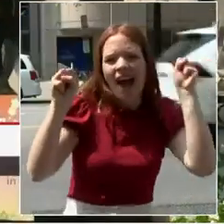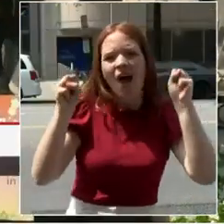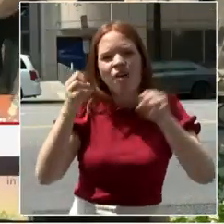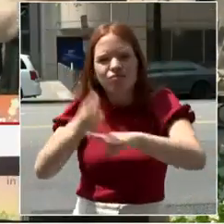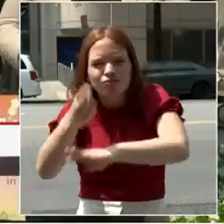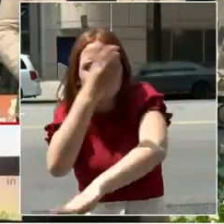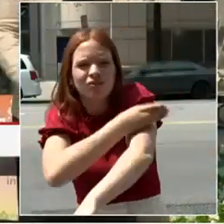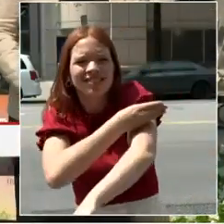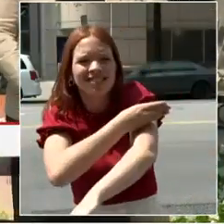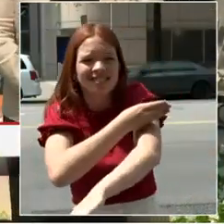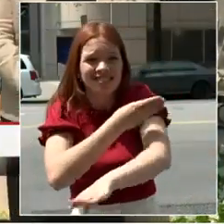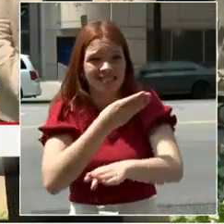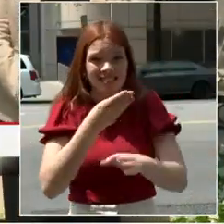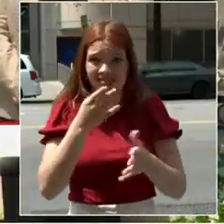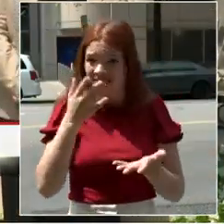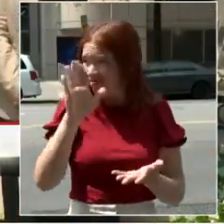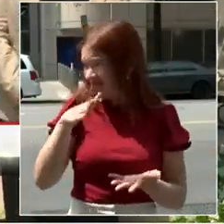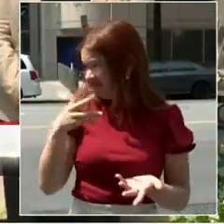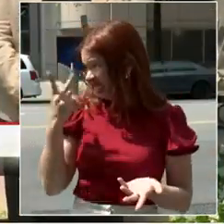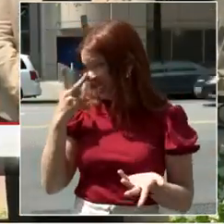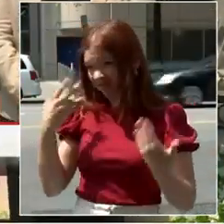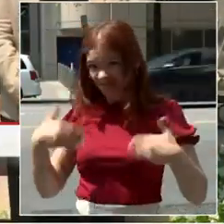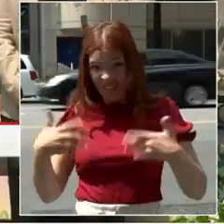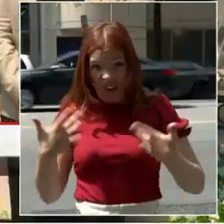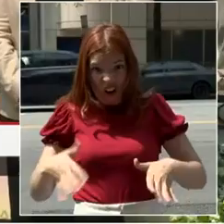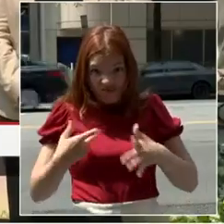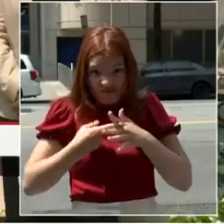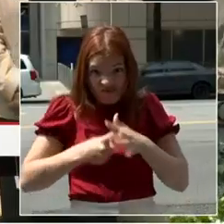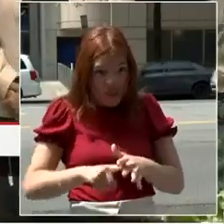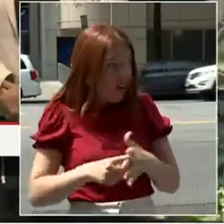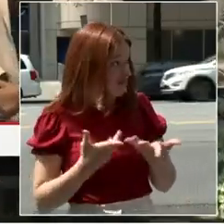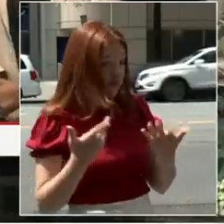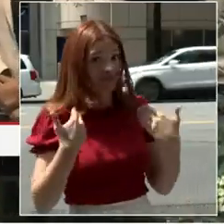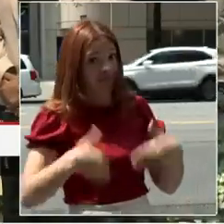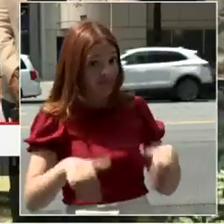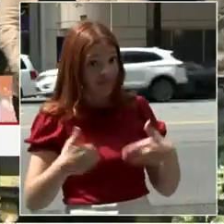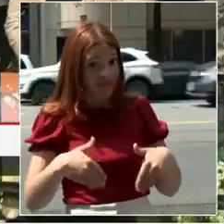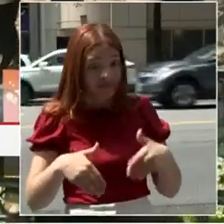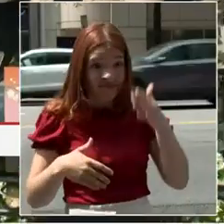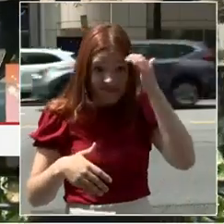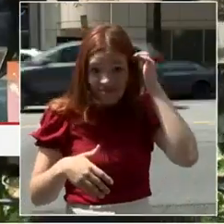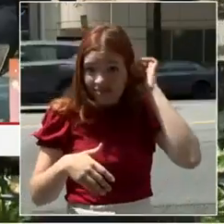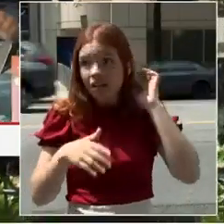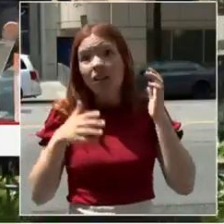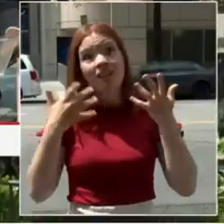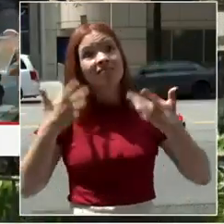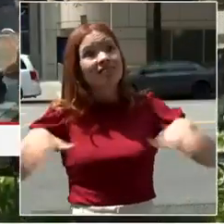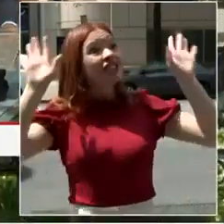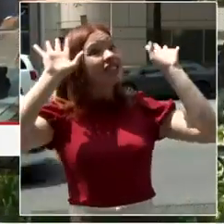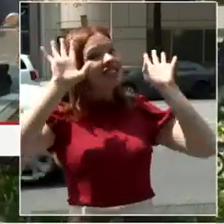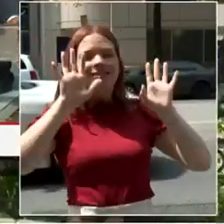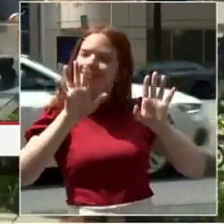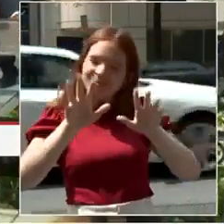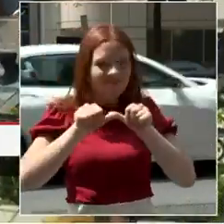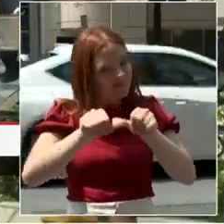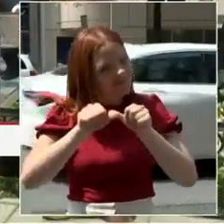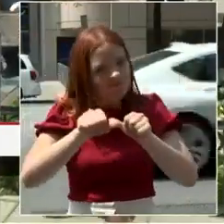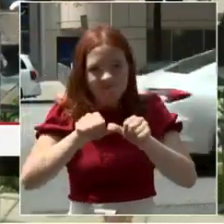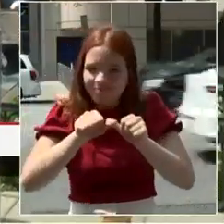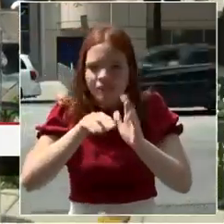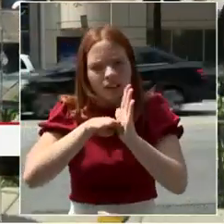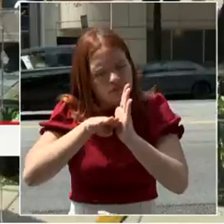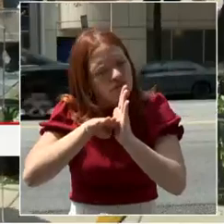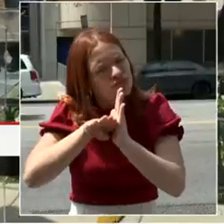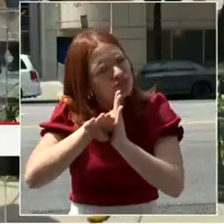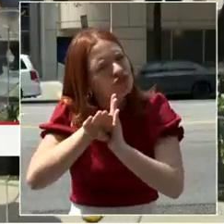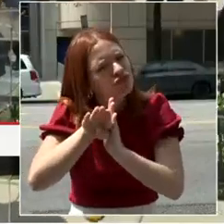But we obviously have more work to do. I want to thank Dina for her remarks. I thought your remarks were absolutely beautiful. Weren't they?